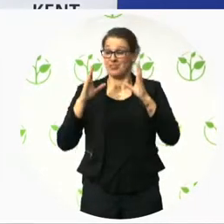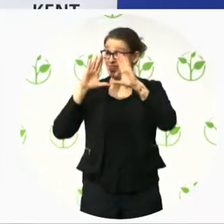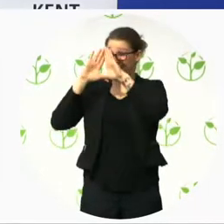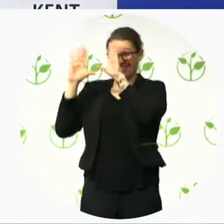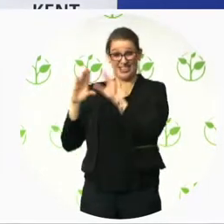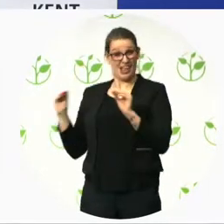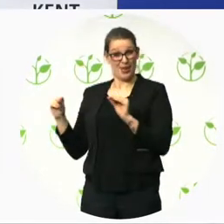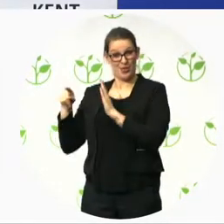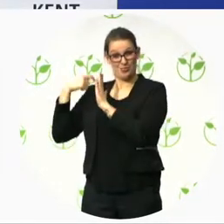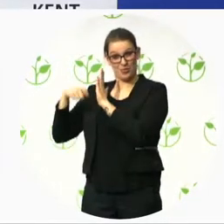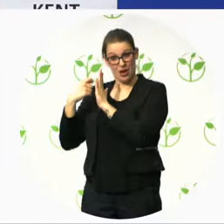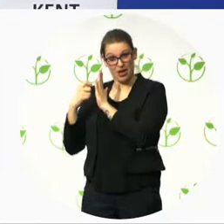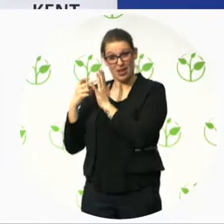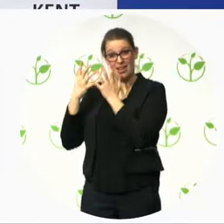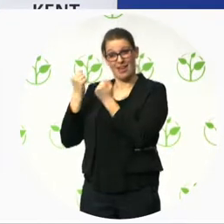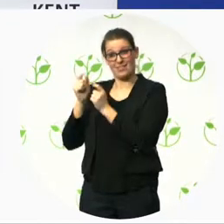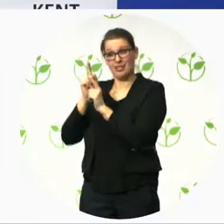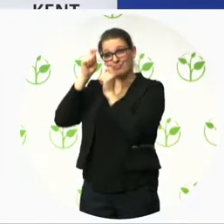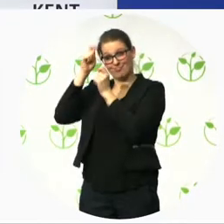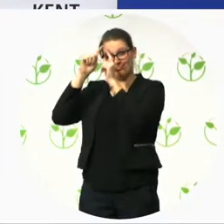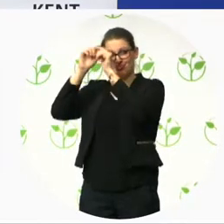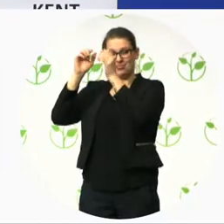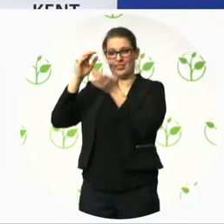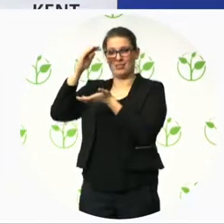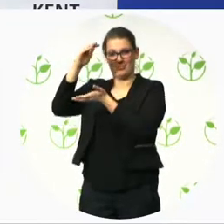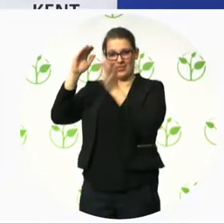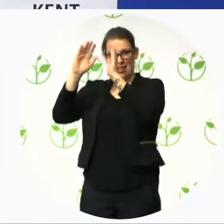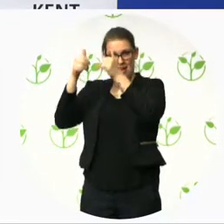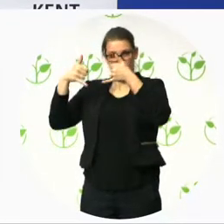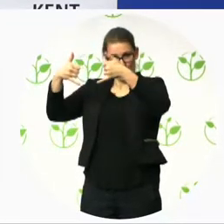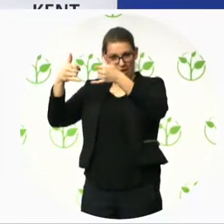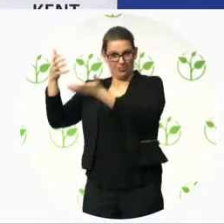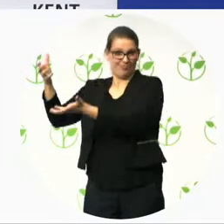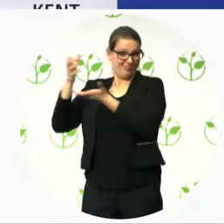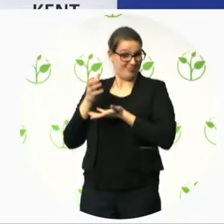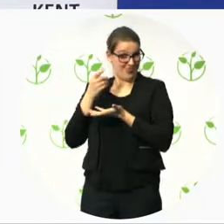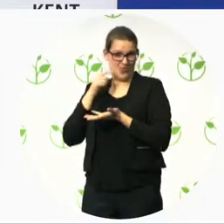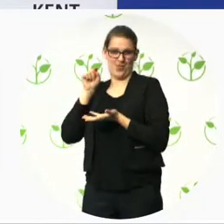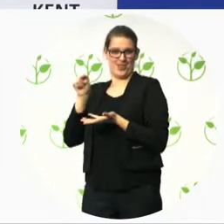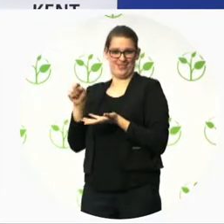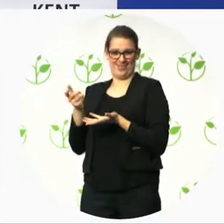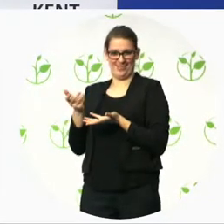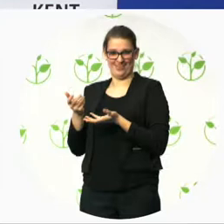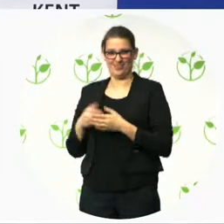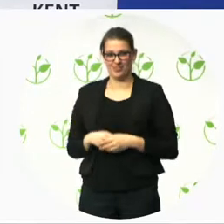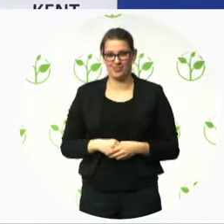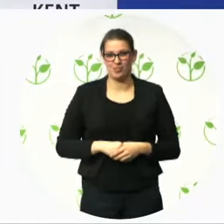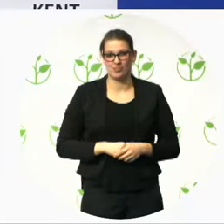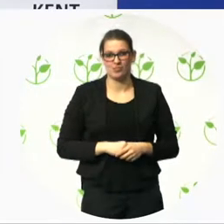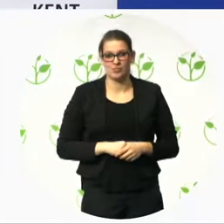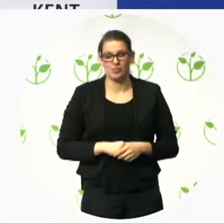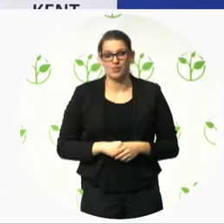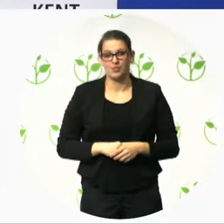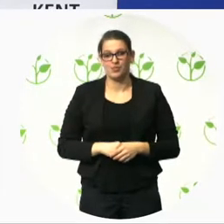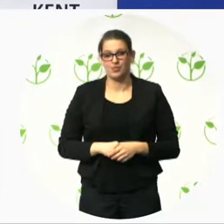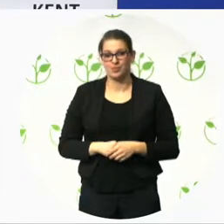The directive foresees further technical specifications regarding mobile applications and a so-called harmonized